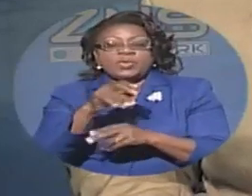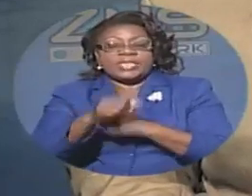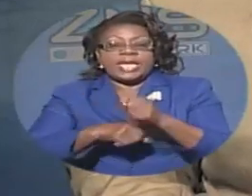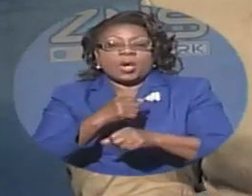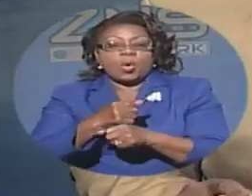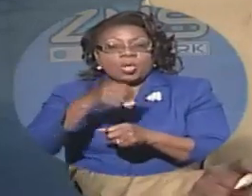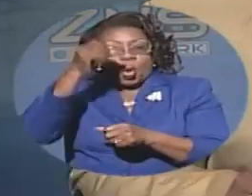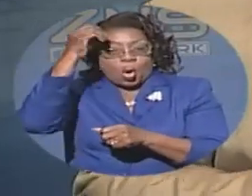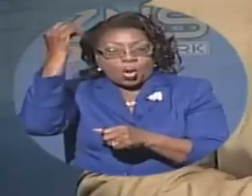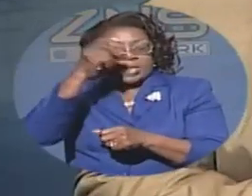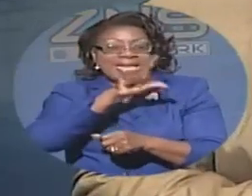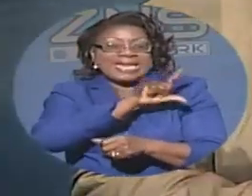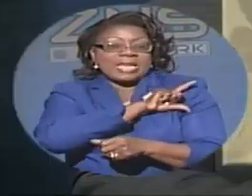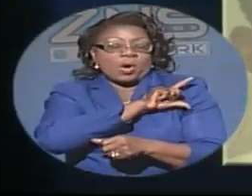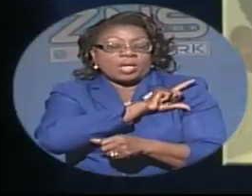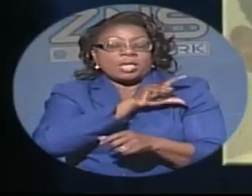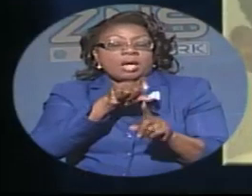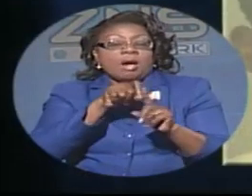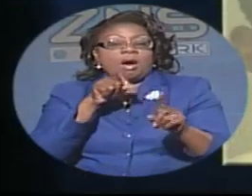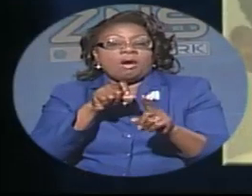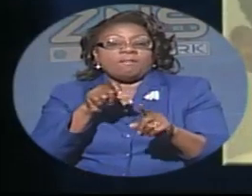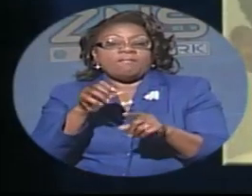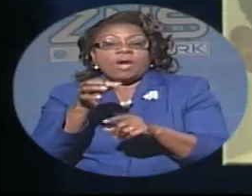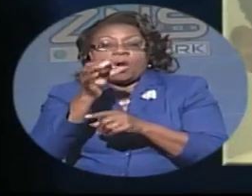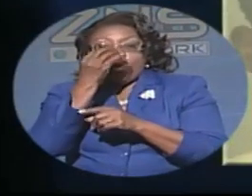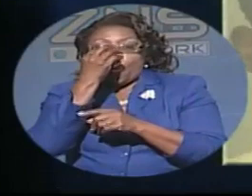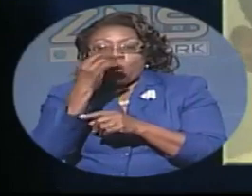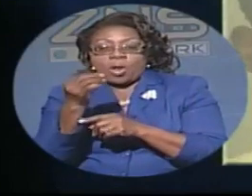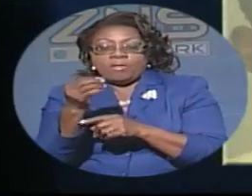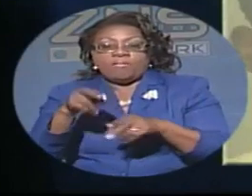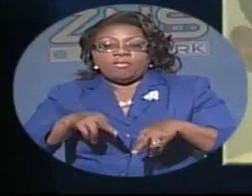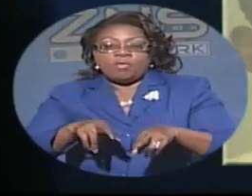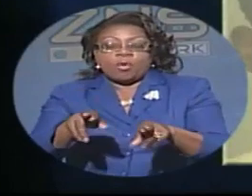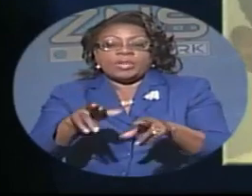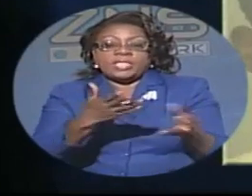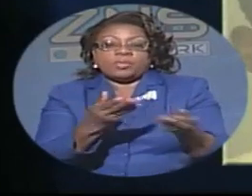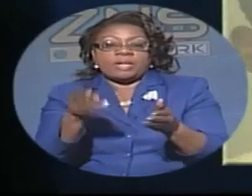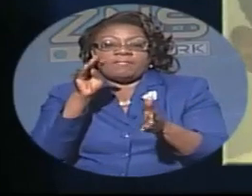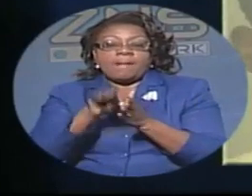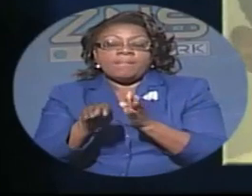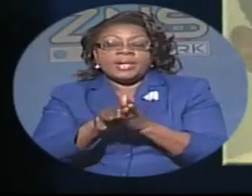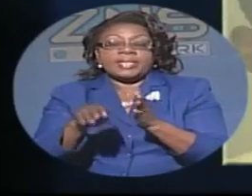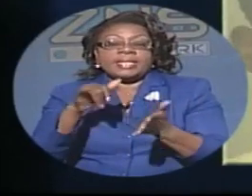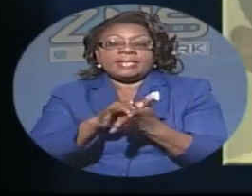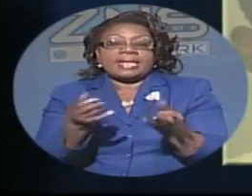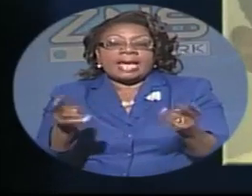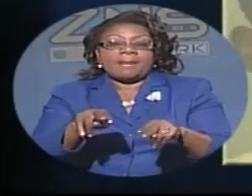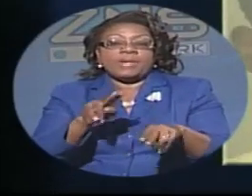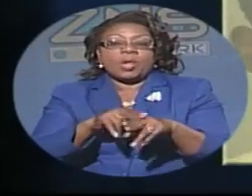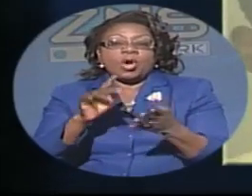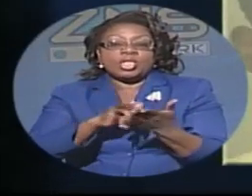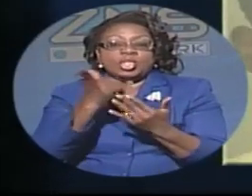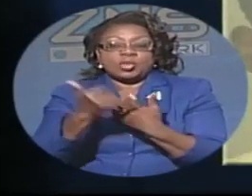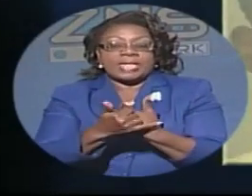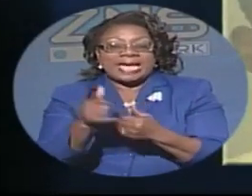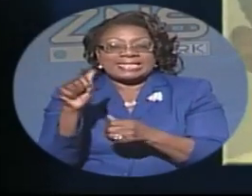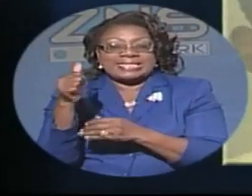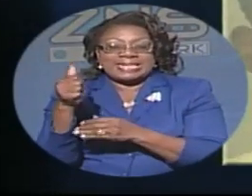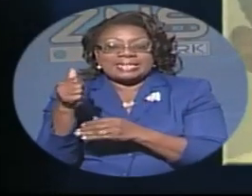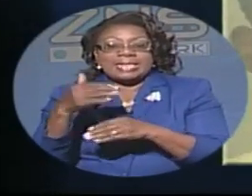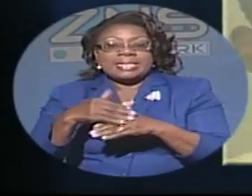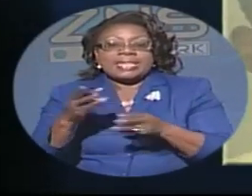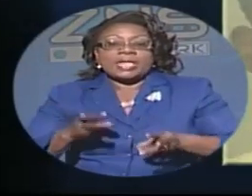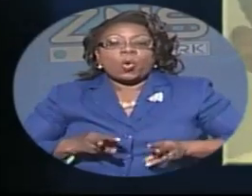ormond leon of homestead street off wolf road leon is wanted for a murder that happened on july 10th near the wilson track